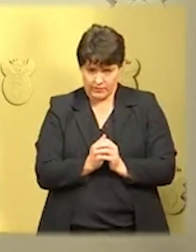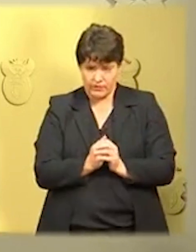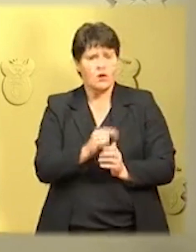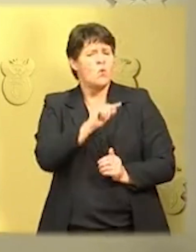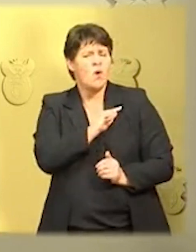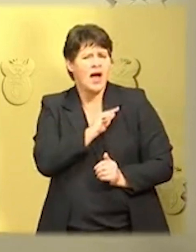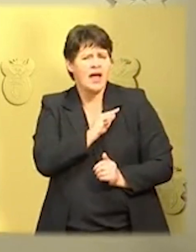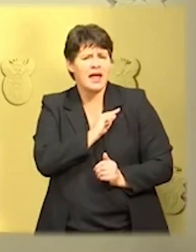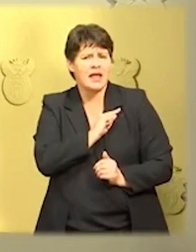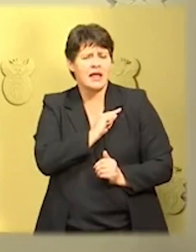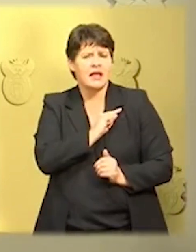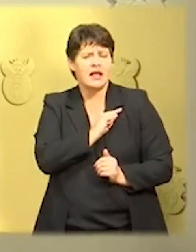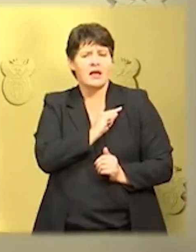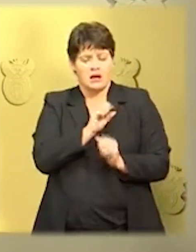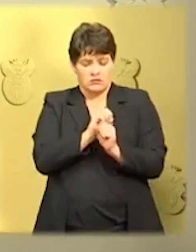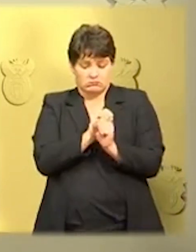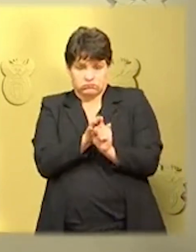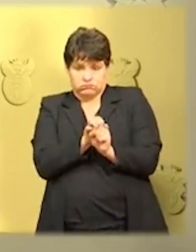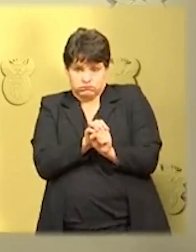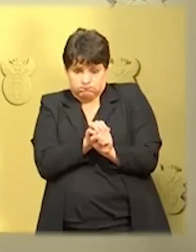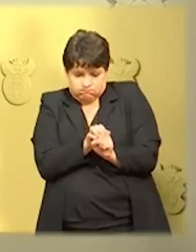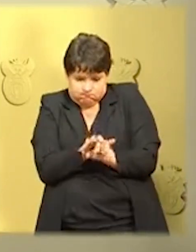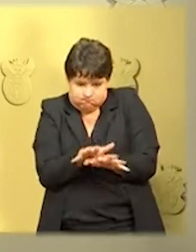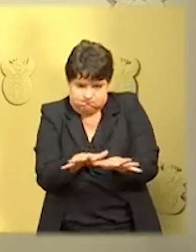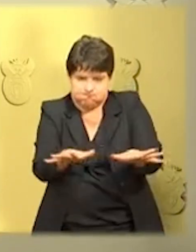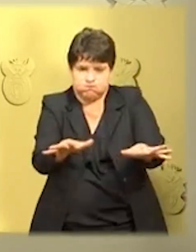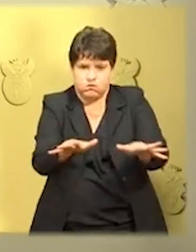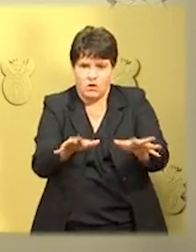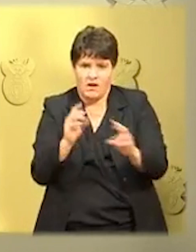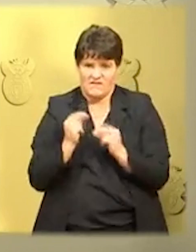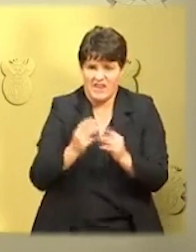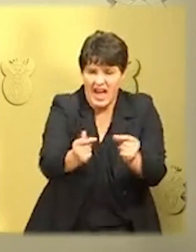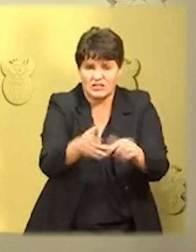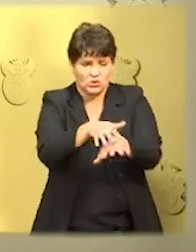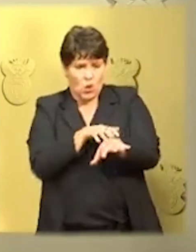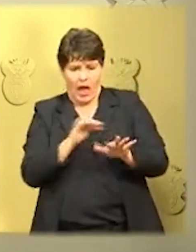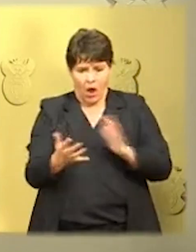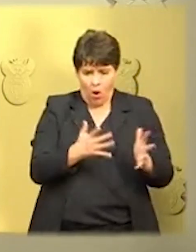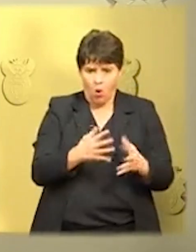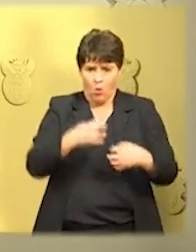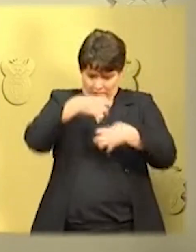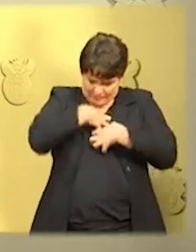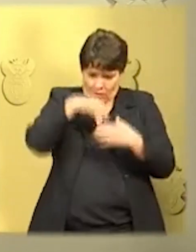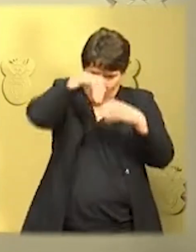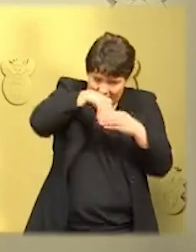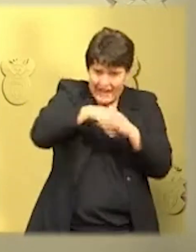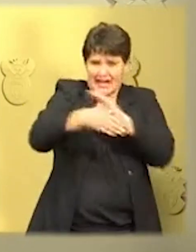unknown about the rate and the manner of the spread of the virus within our own population.